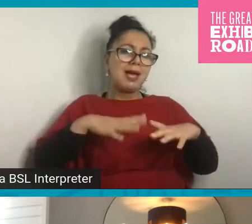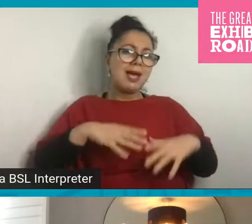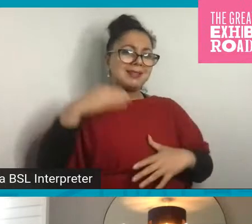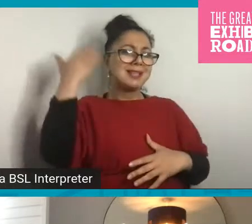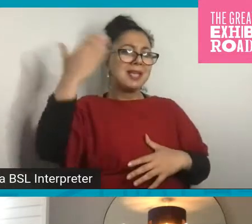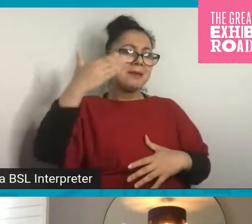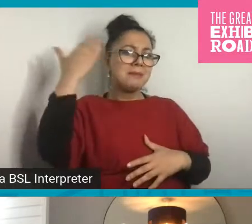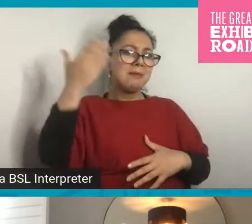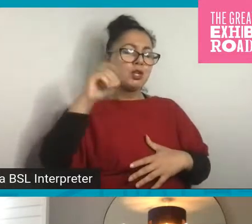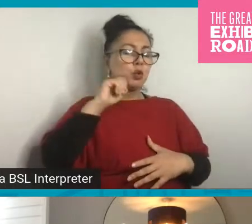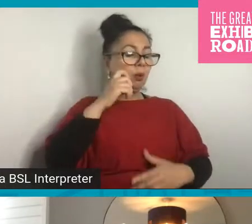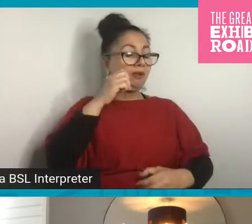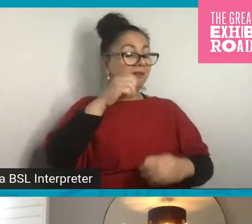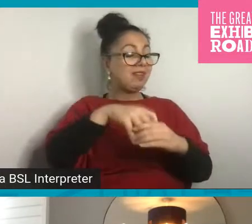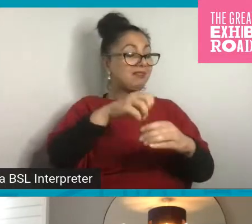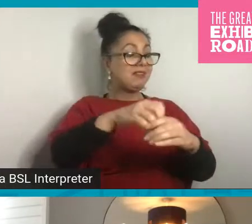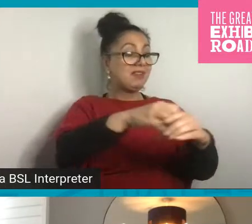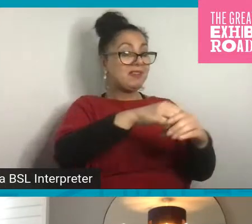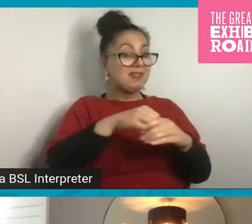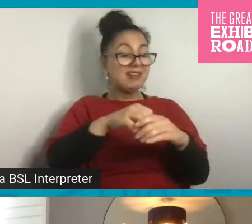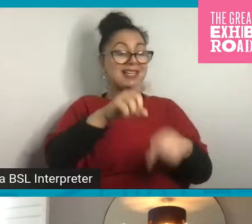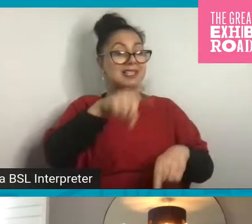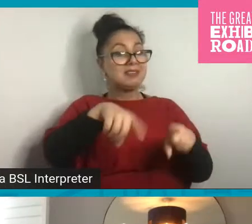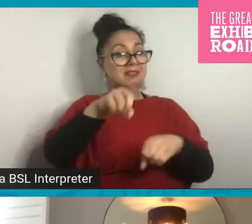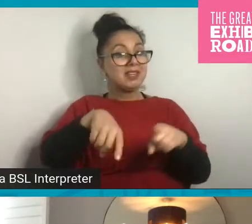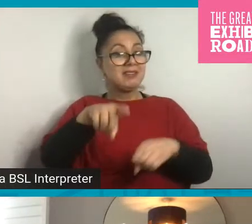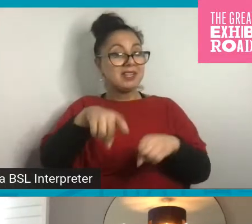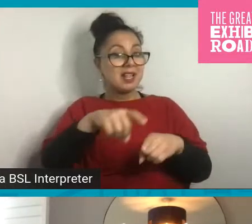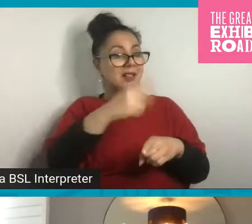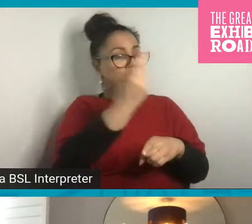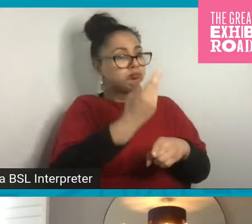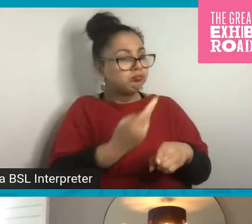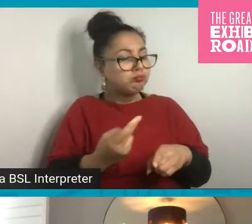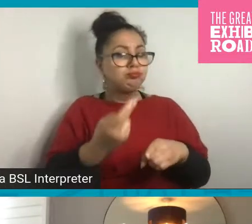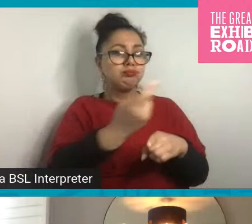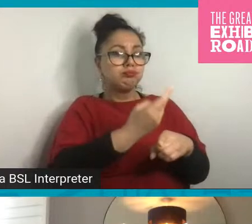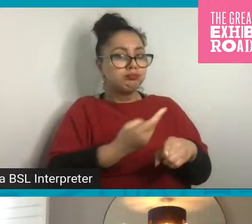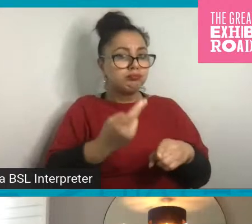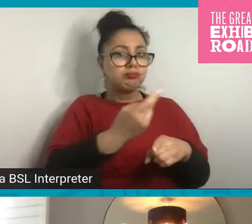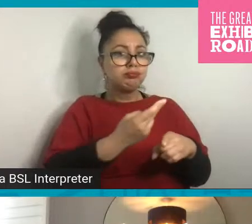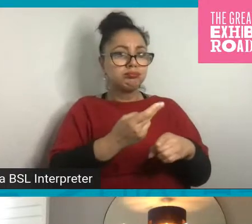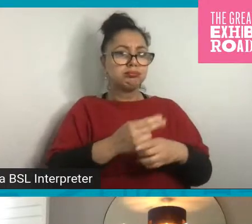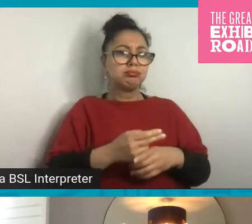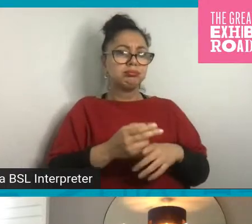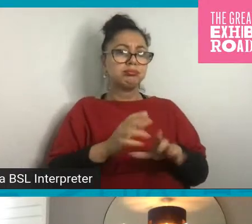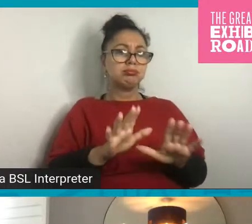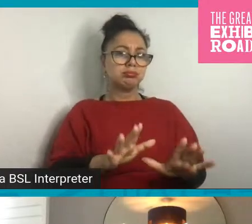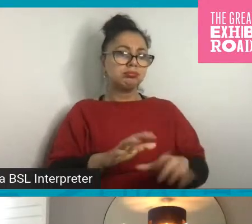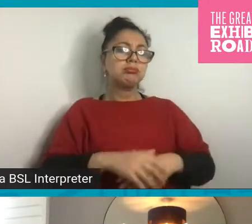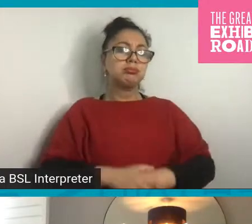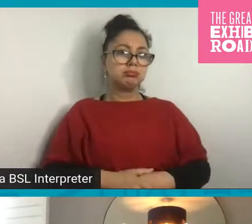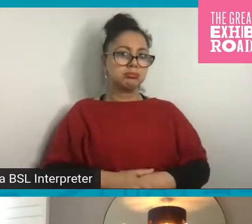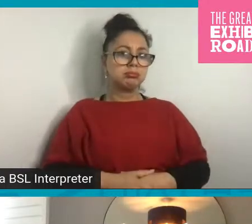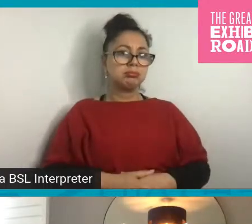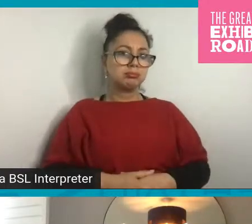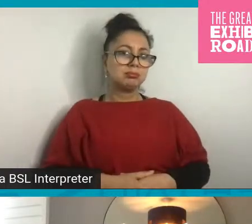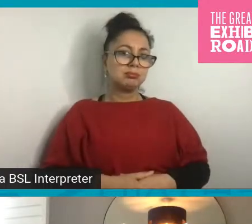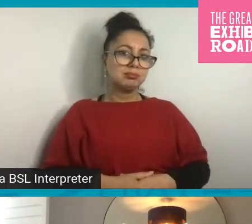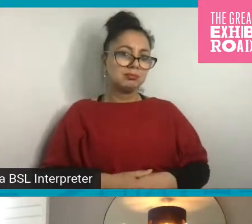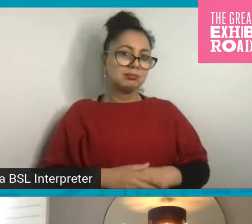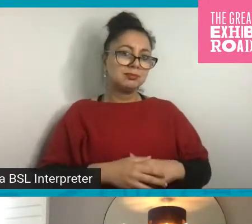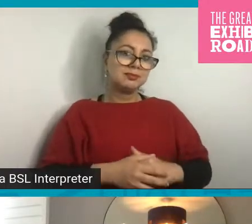fill it up with different shapes or patterns, or as I mentioned, just taking it almost for a walk.